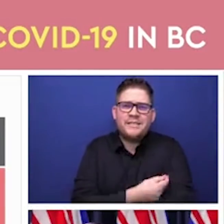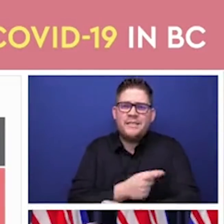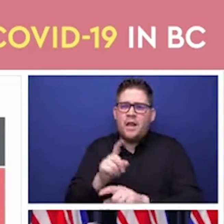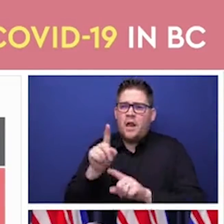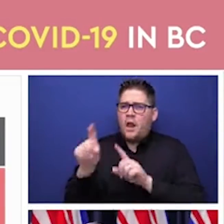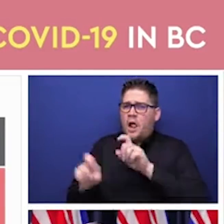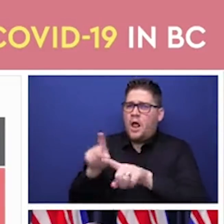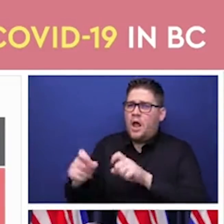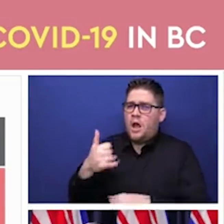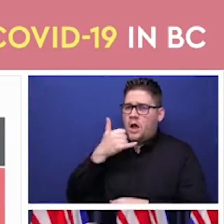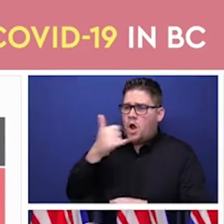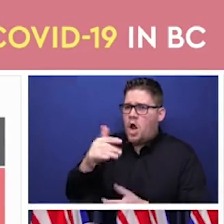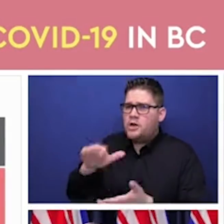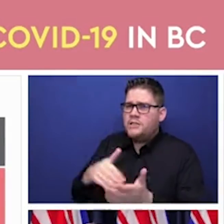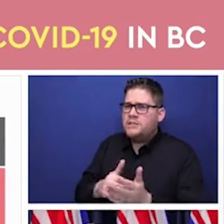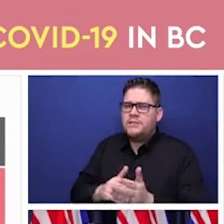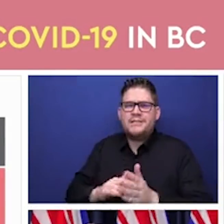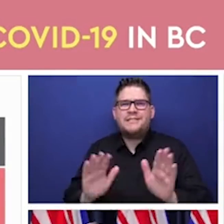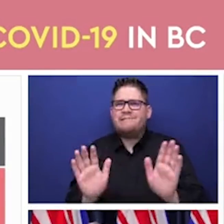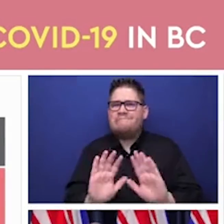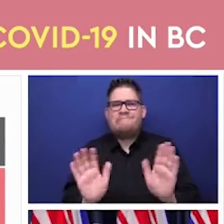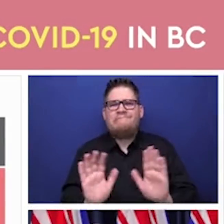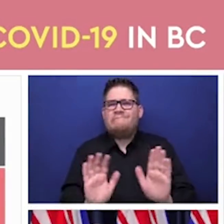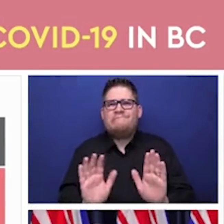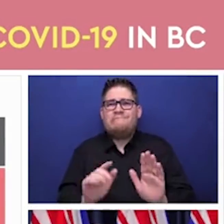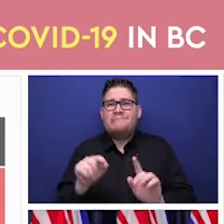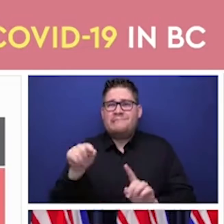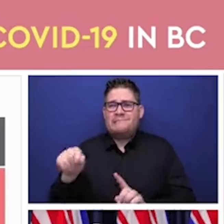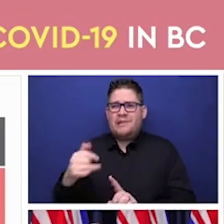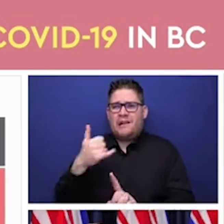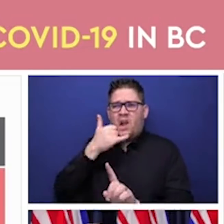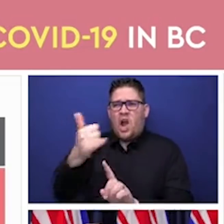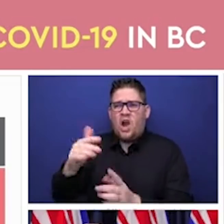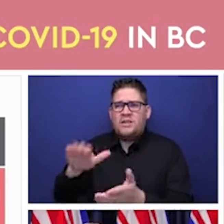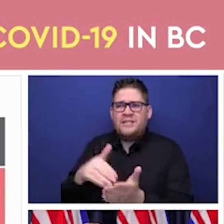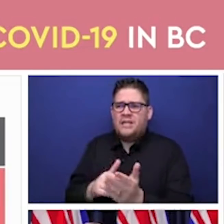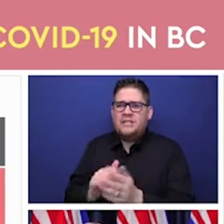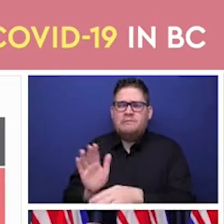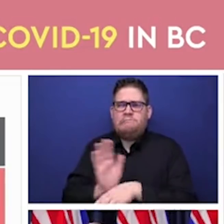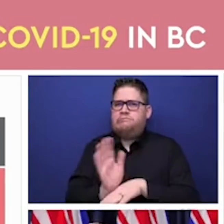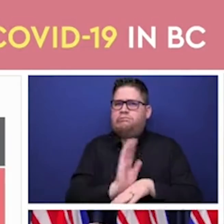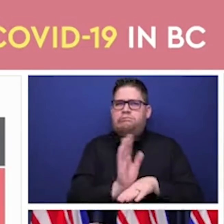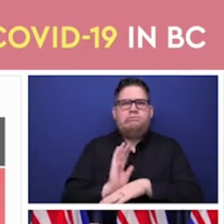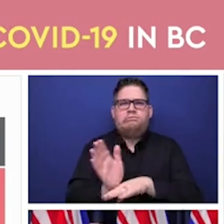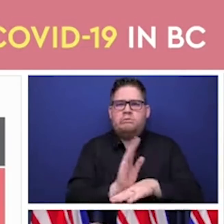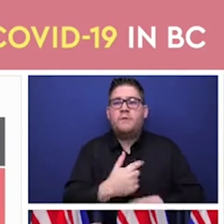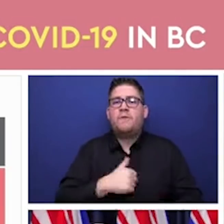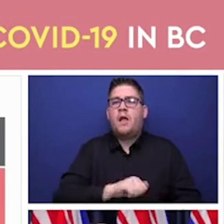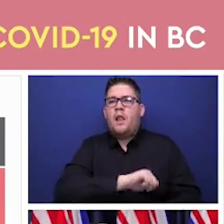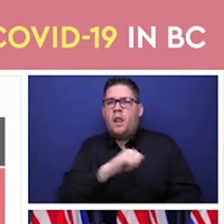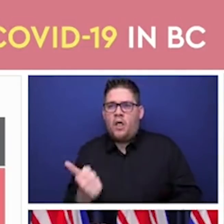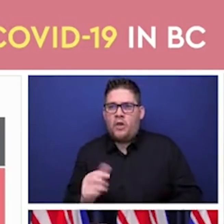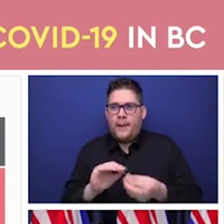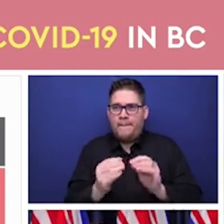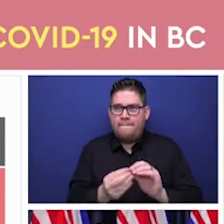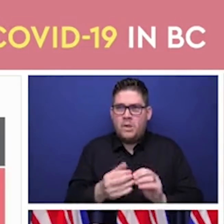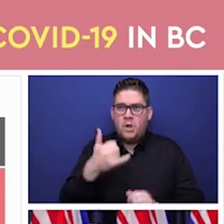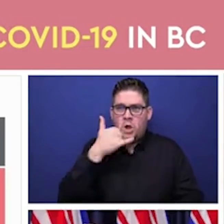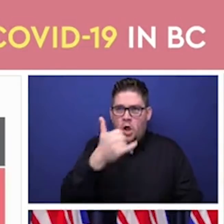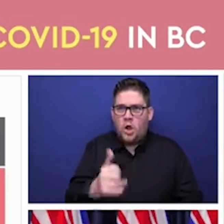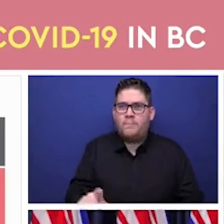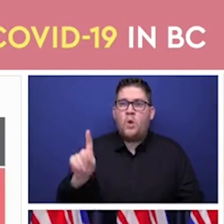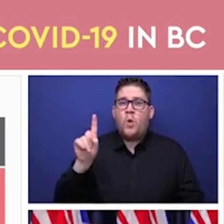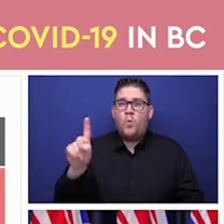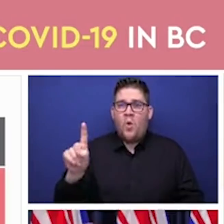really social media graphic that we will be using just to clarify these dates so everyone understands when it's their time to